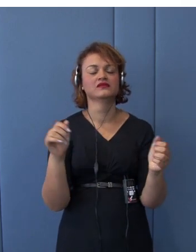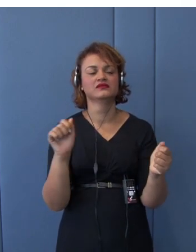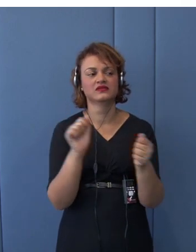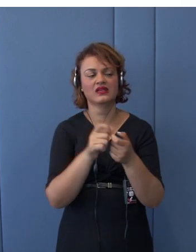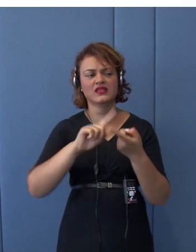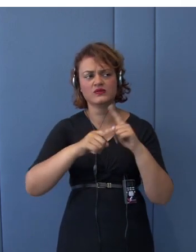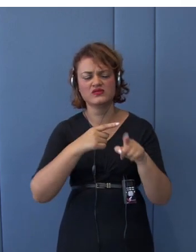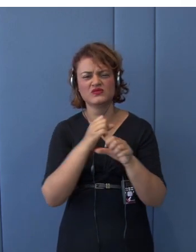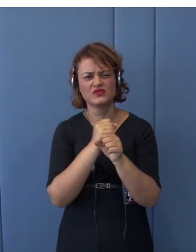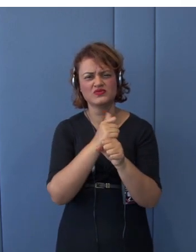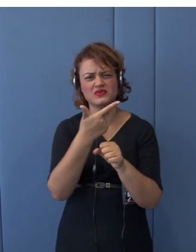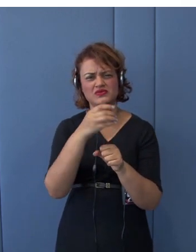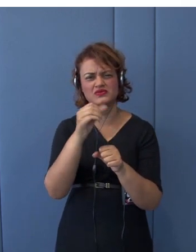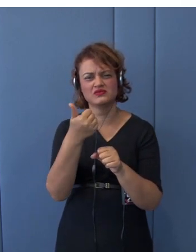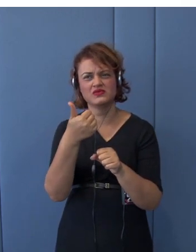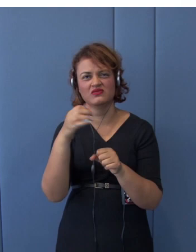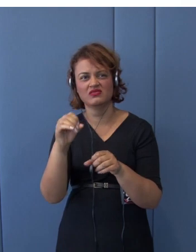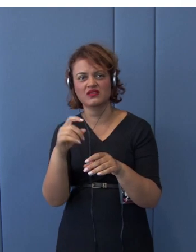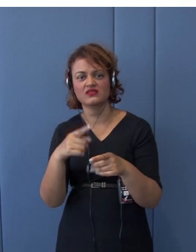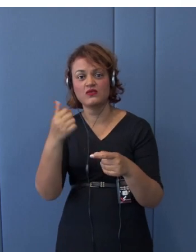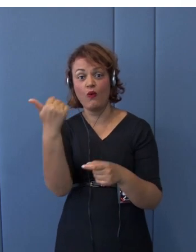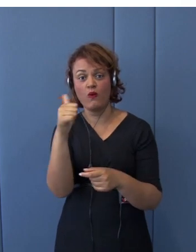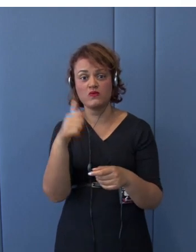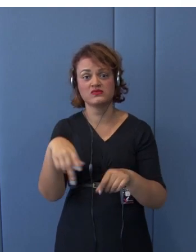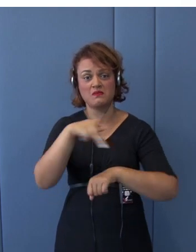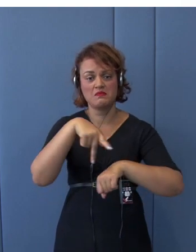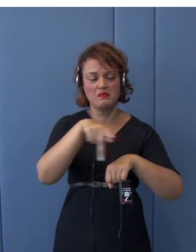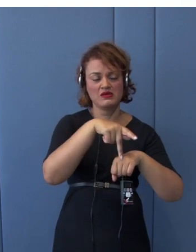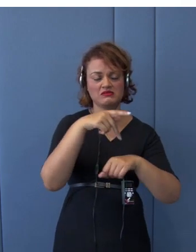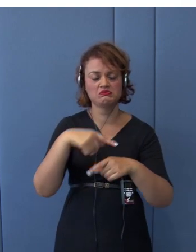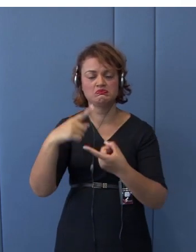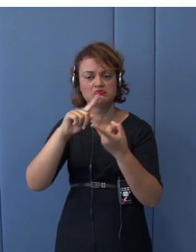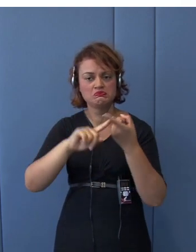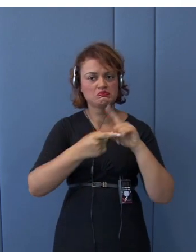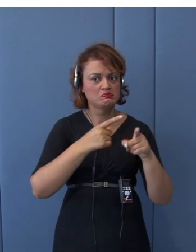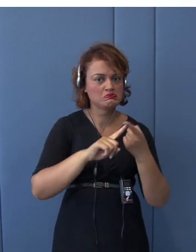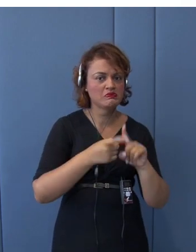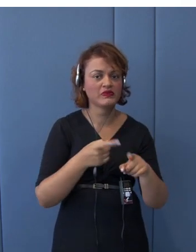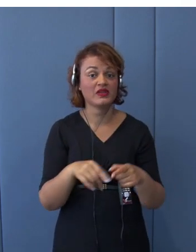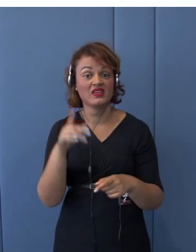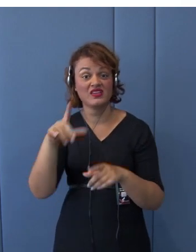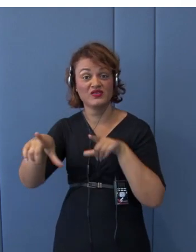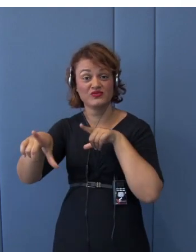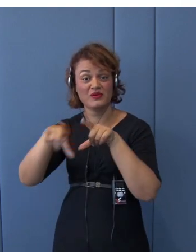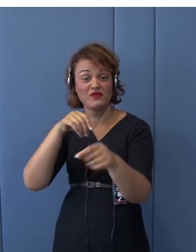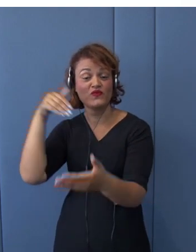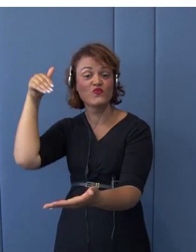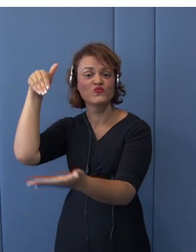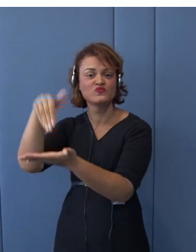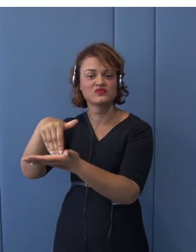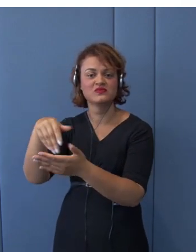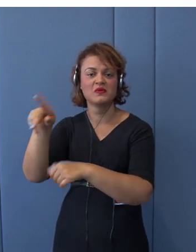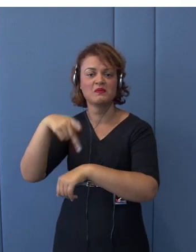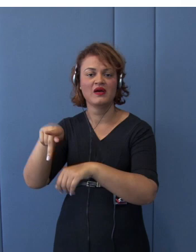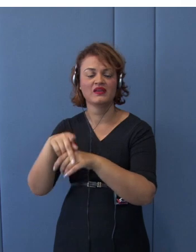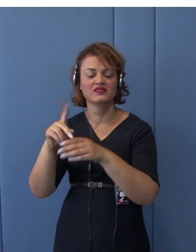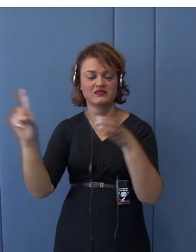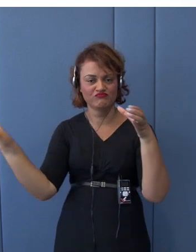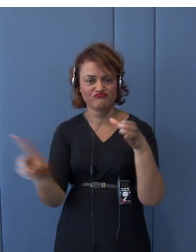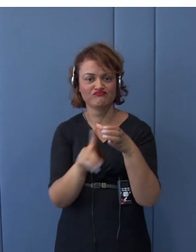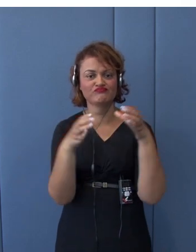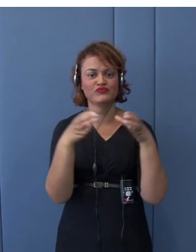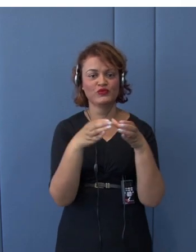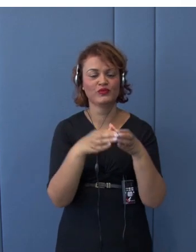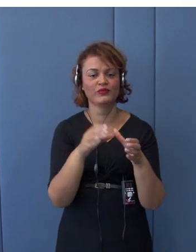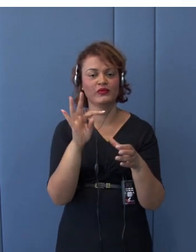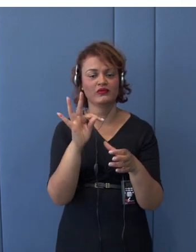negotiating. And actually, Japan was the last country to join back in 2013. And